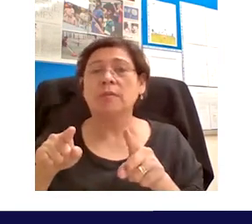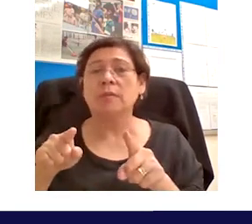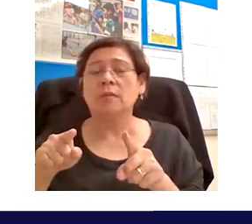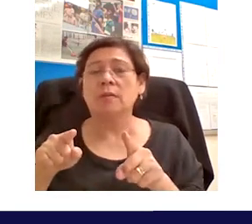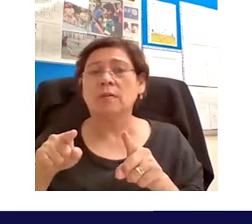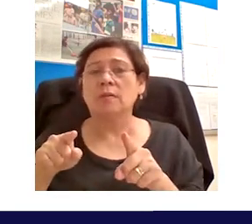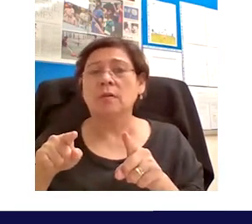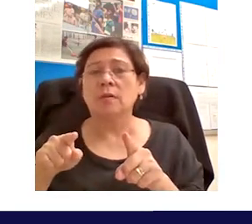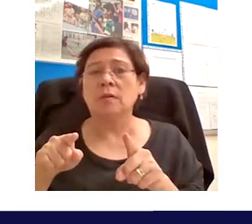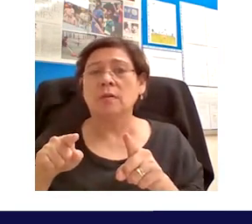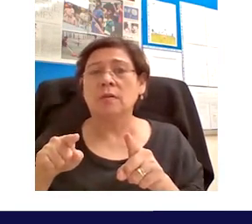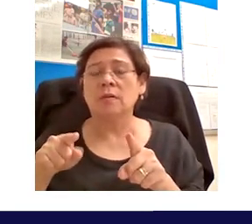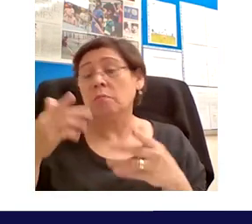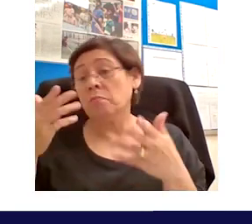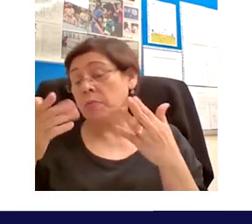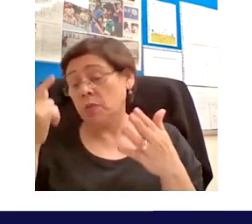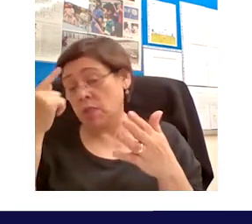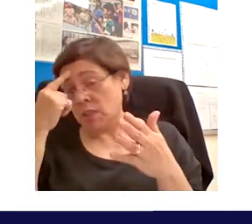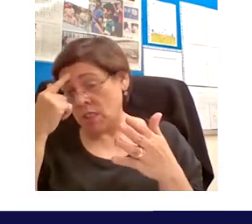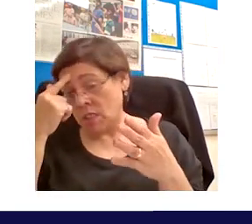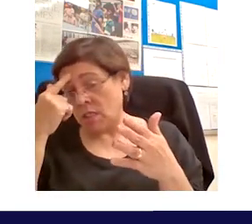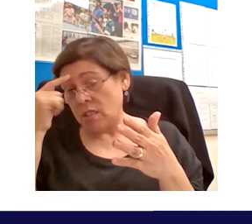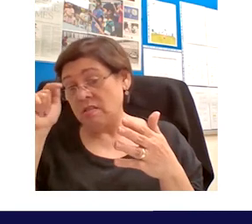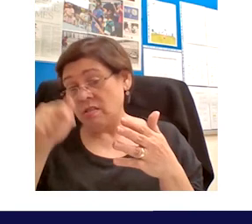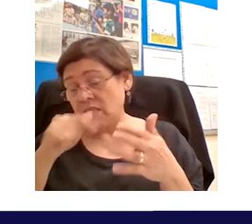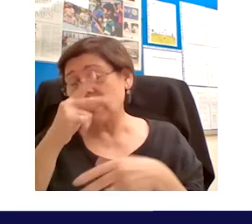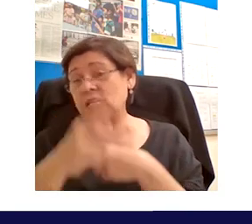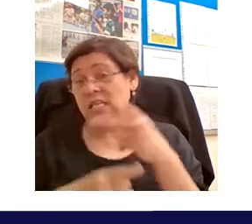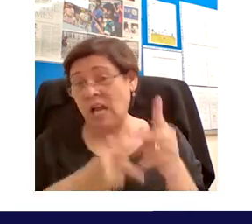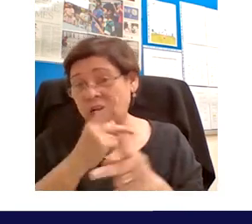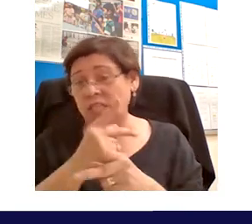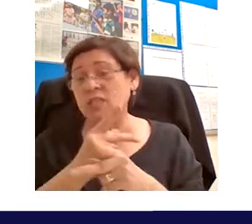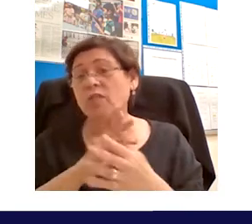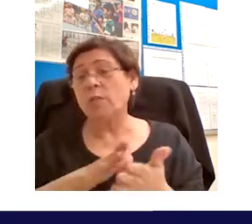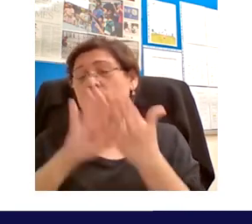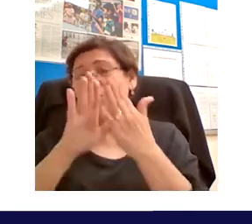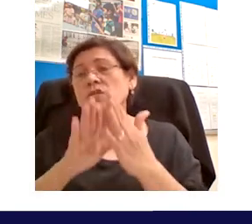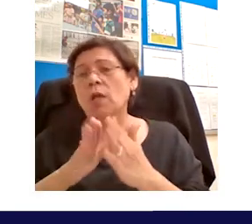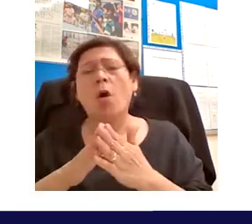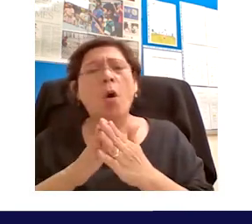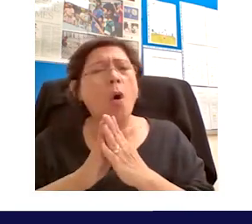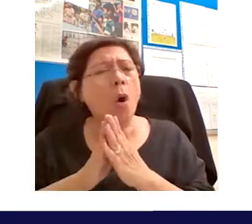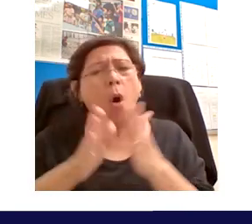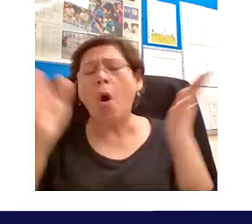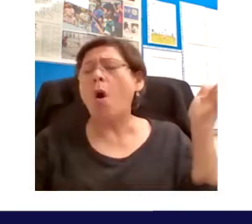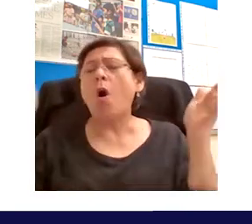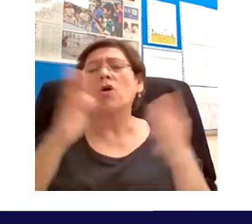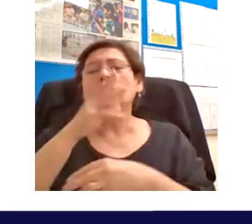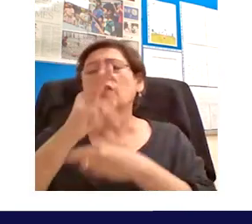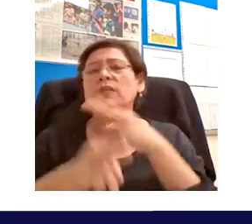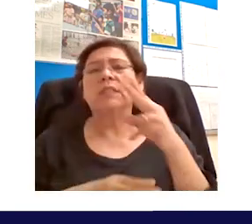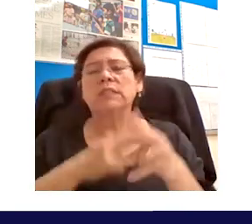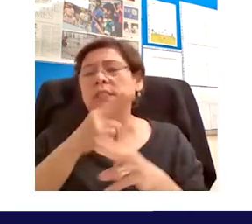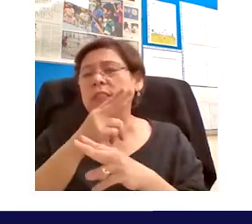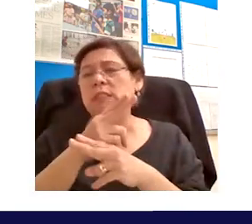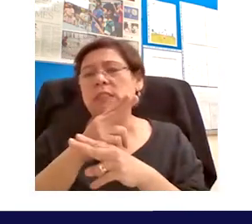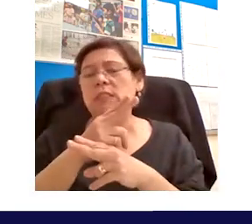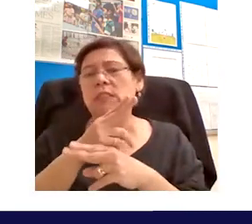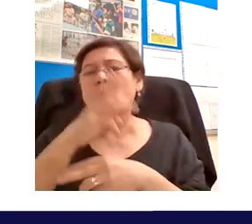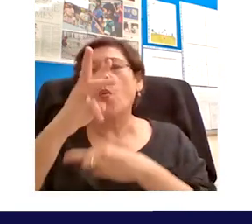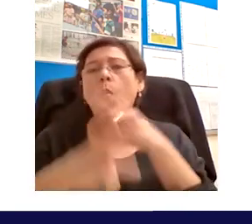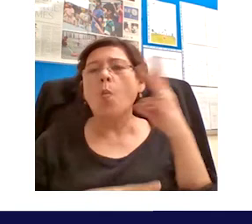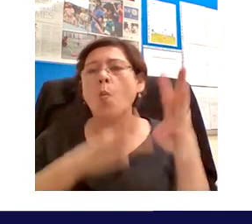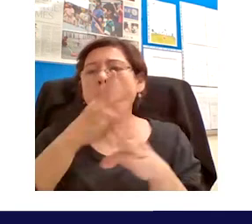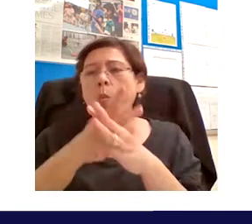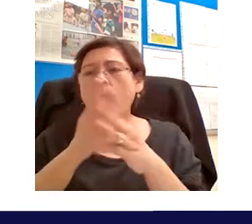out across all the disciplines of the university sort of on a worldwide basis at that point you're talking about the the